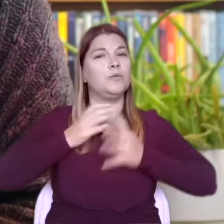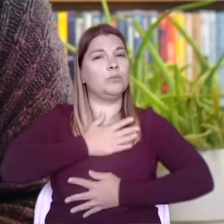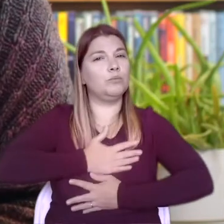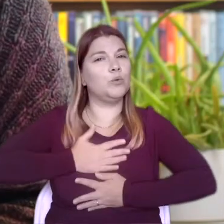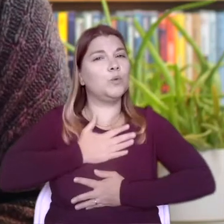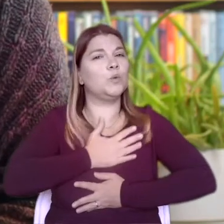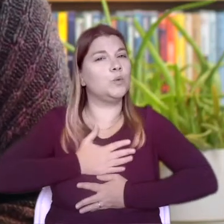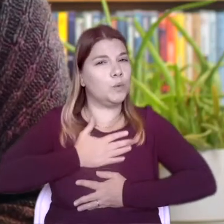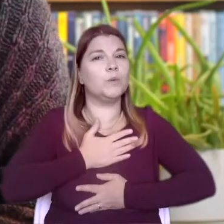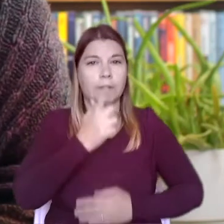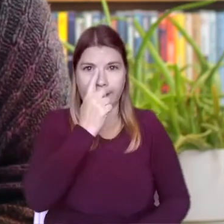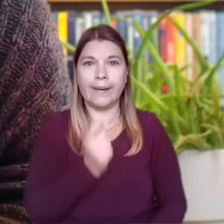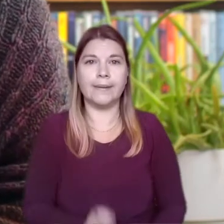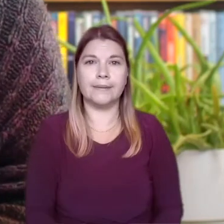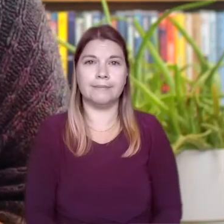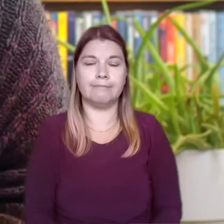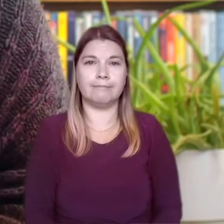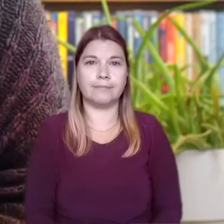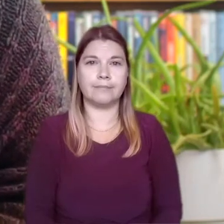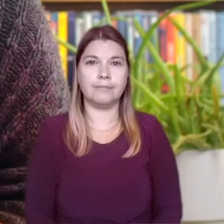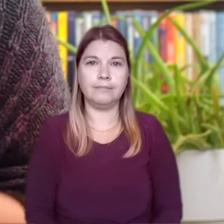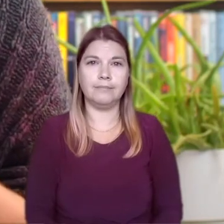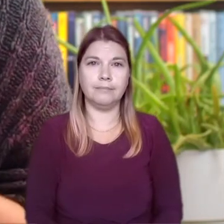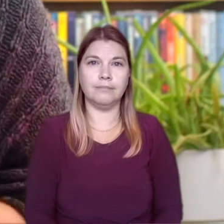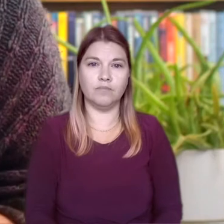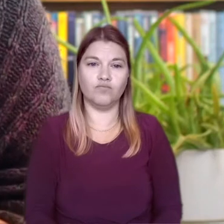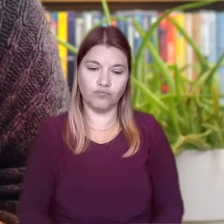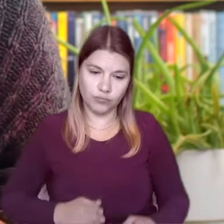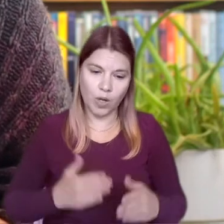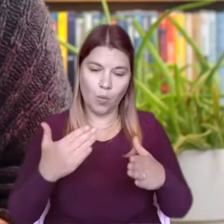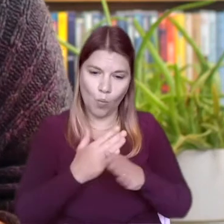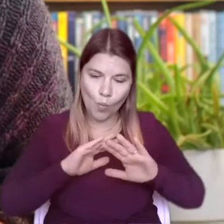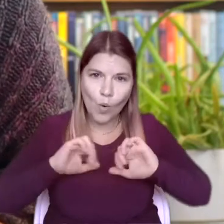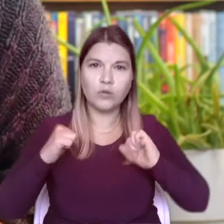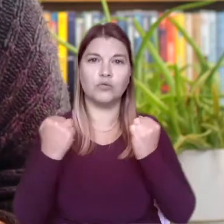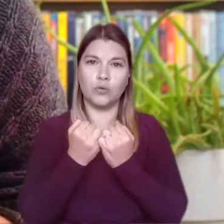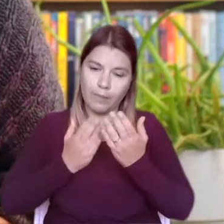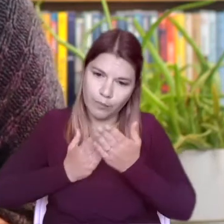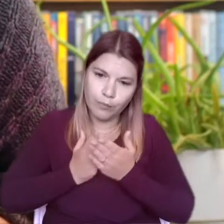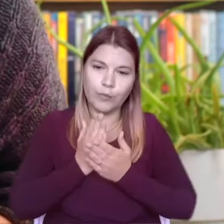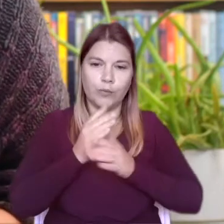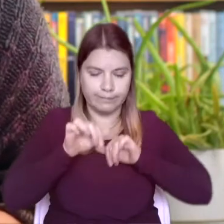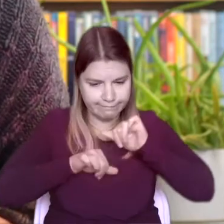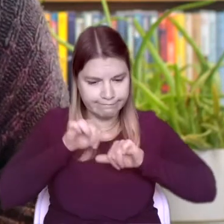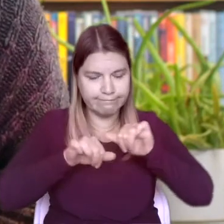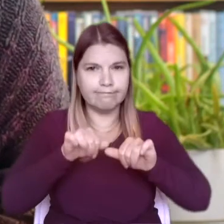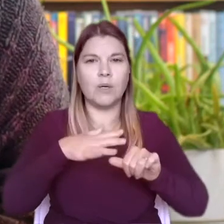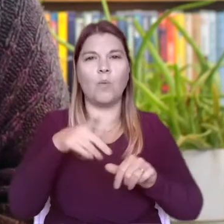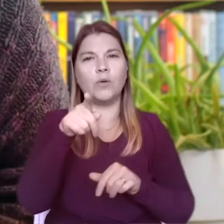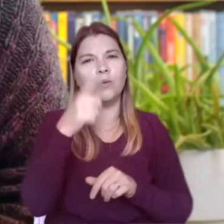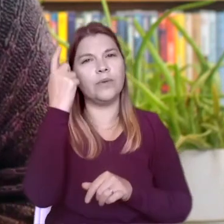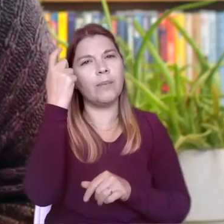Whilst we explore together, try to think about sounds that you like. Sounds that make you feel relaxed or happy.